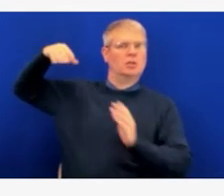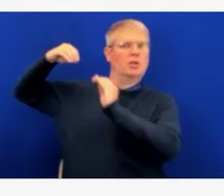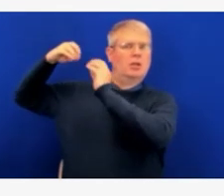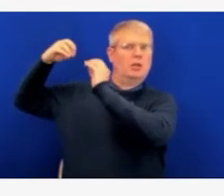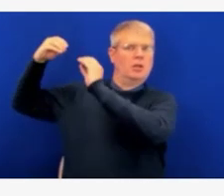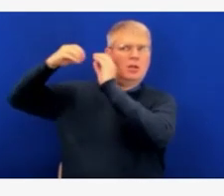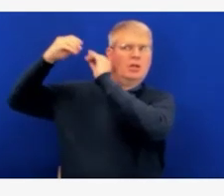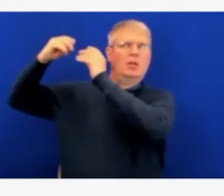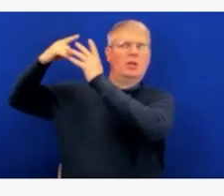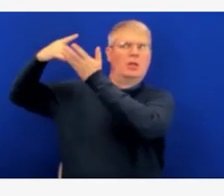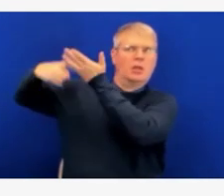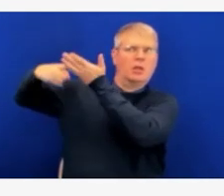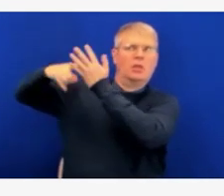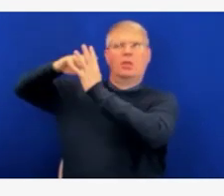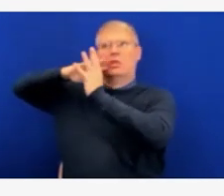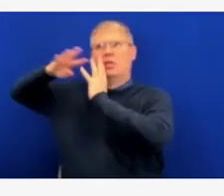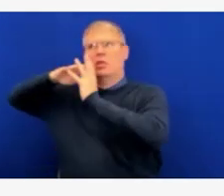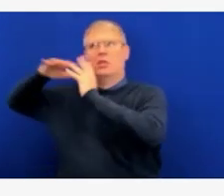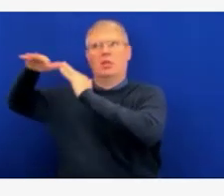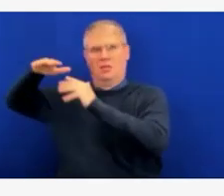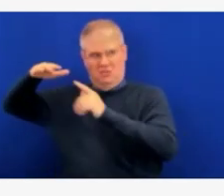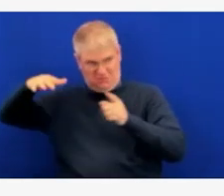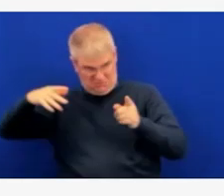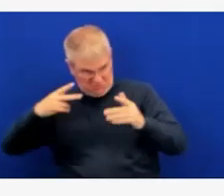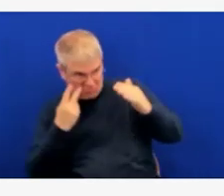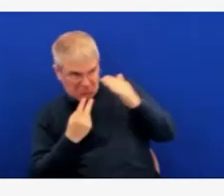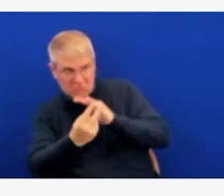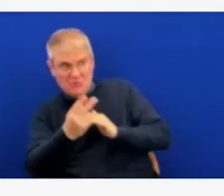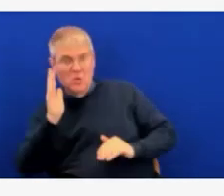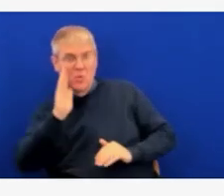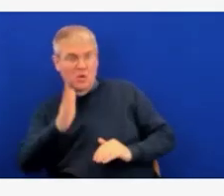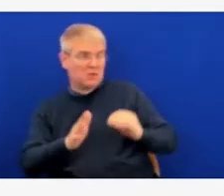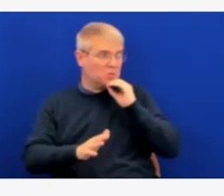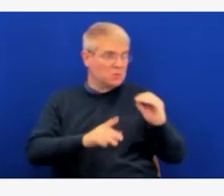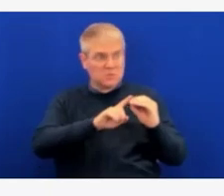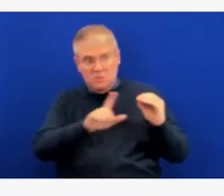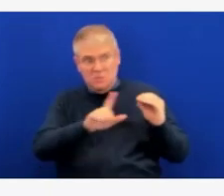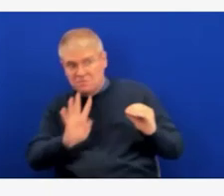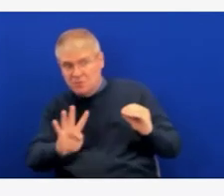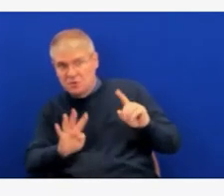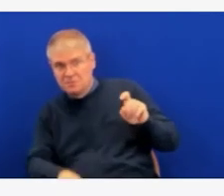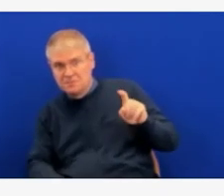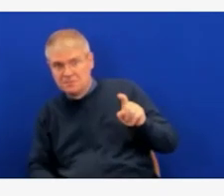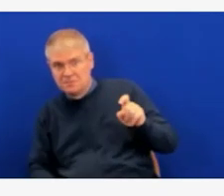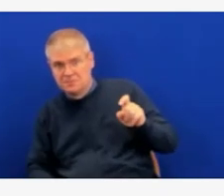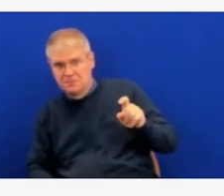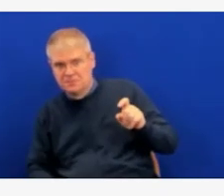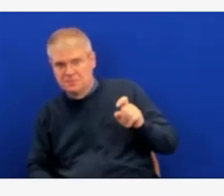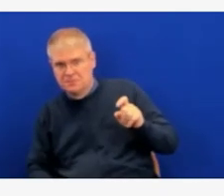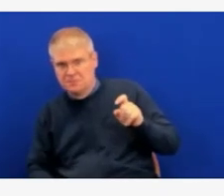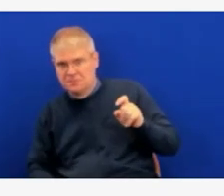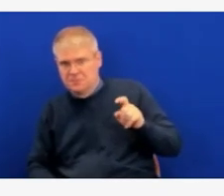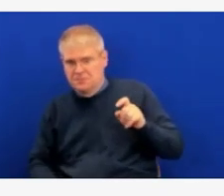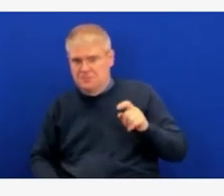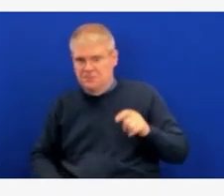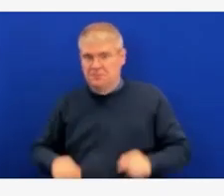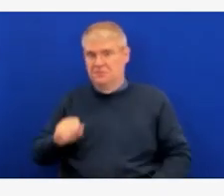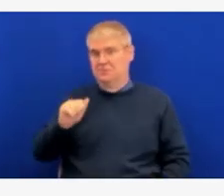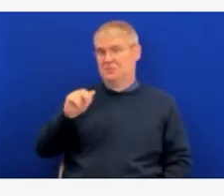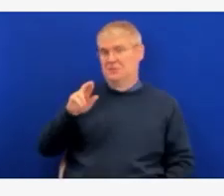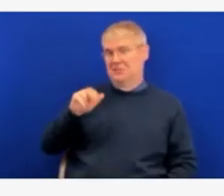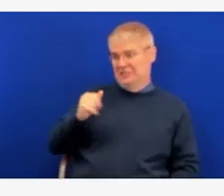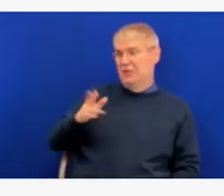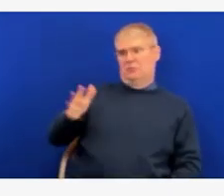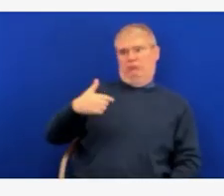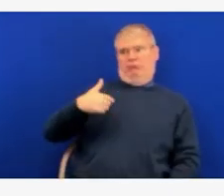Audrey, that is a question I really don't have the answer to right now. All of the work that we are doing with our